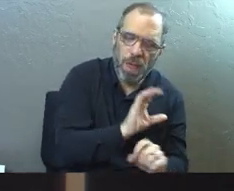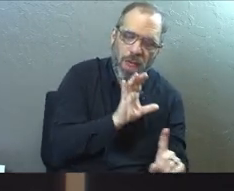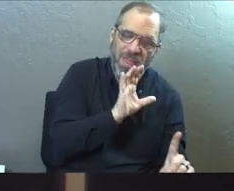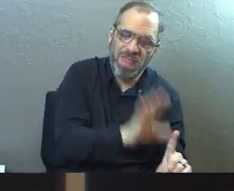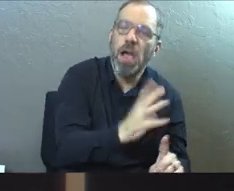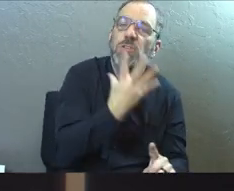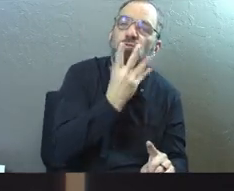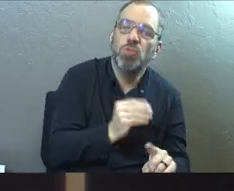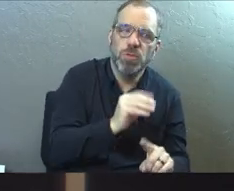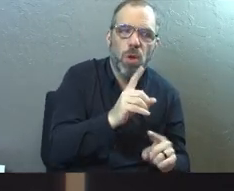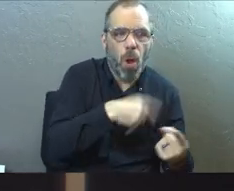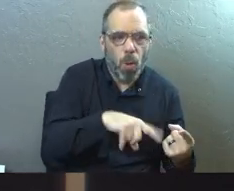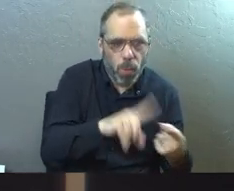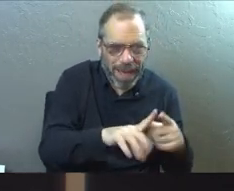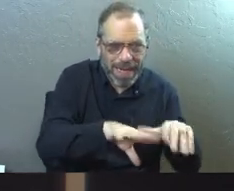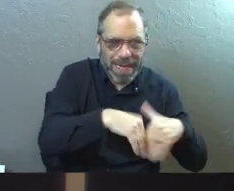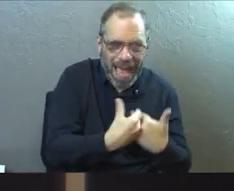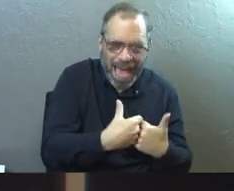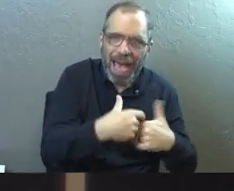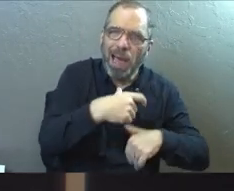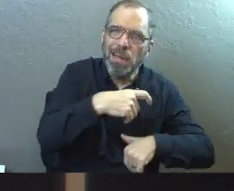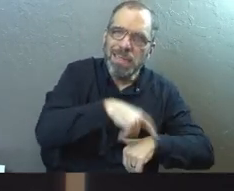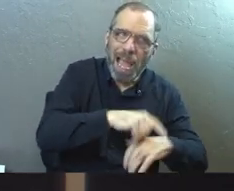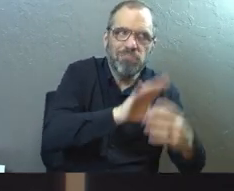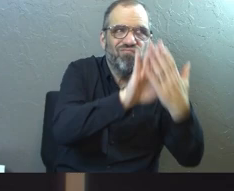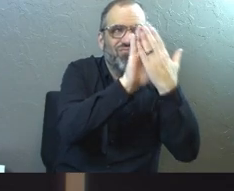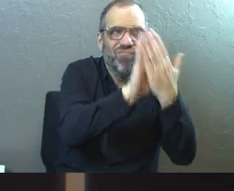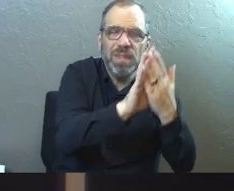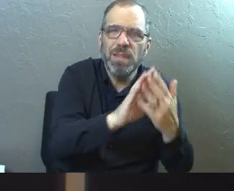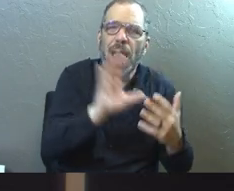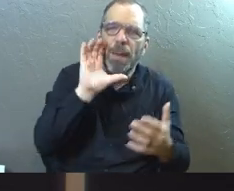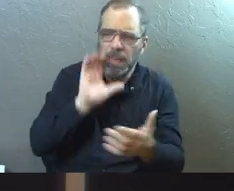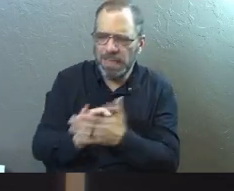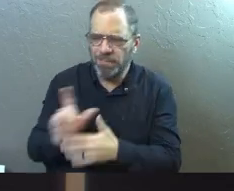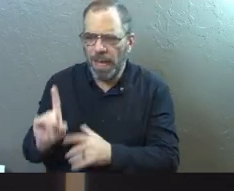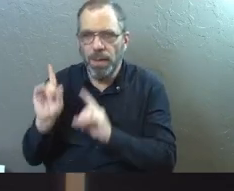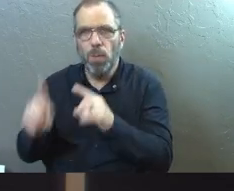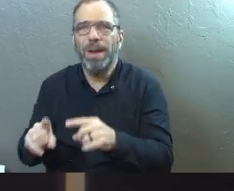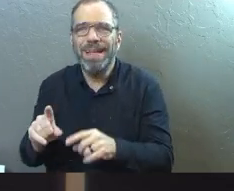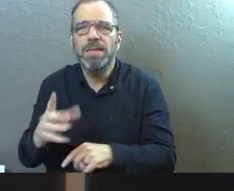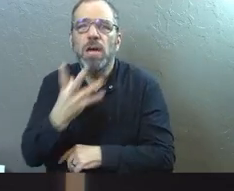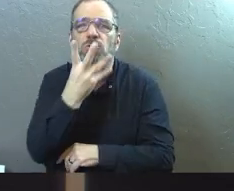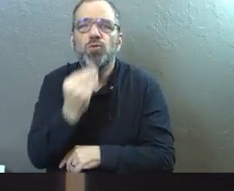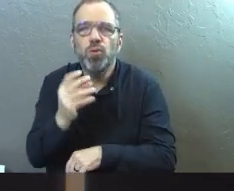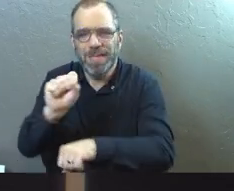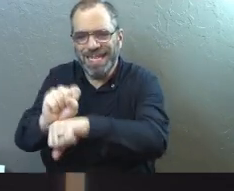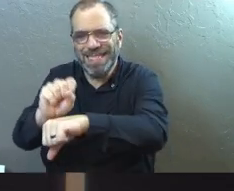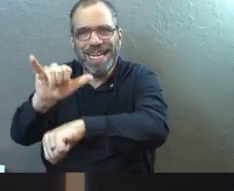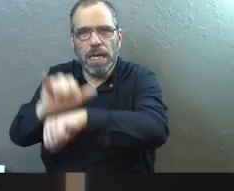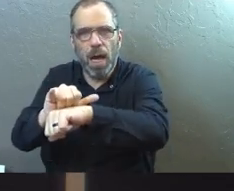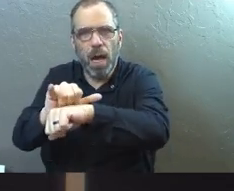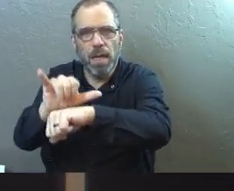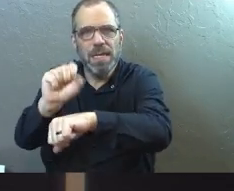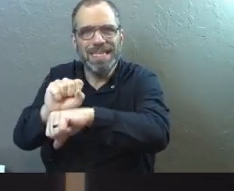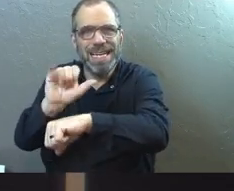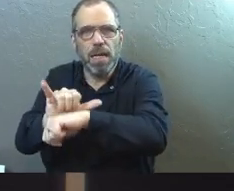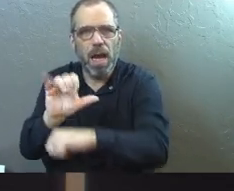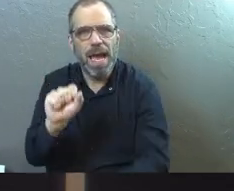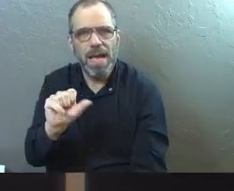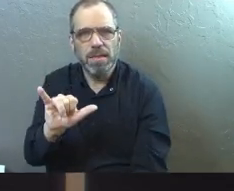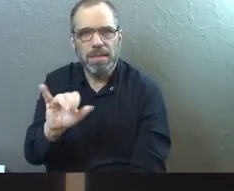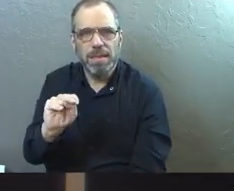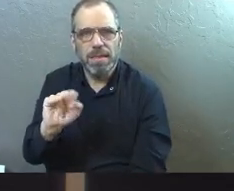ways of when and how they would spend time with the Lord. It's believed he probably attended Jewish synagogue. He was kind to the Jews,